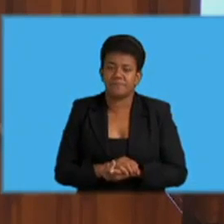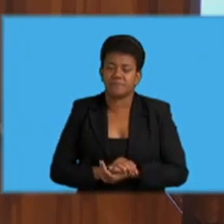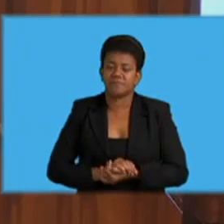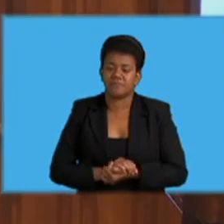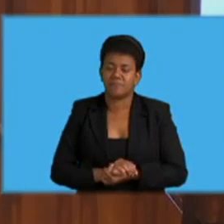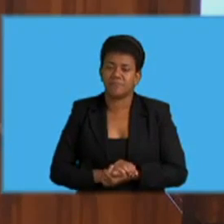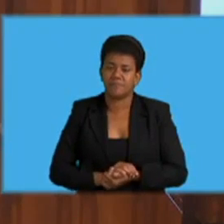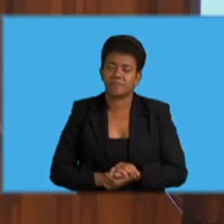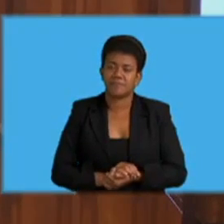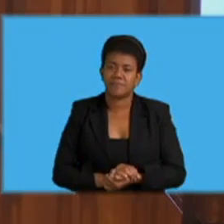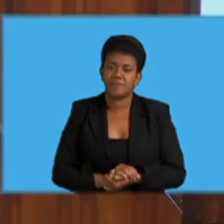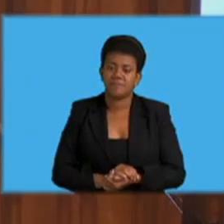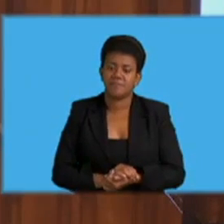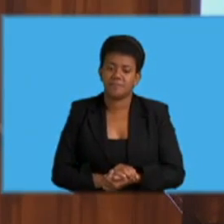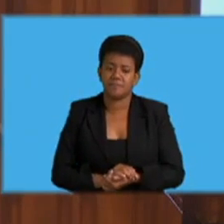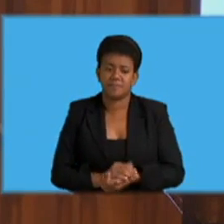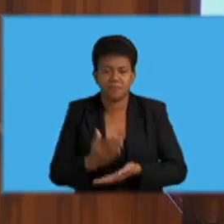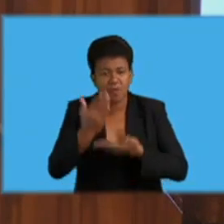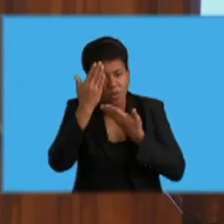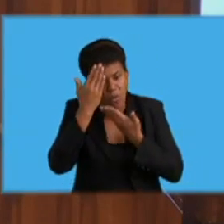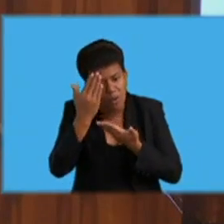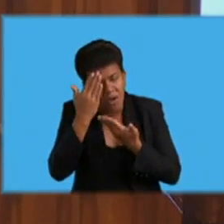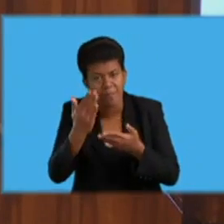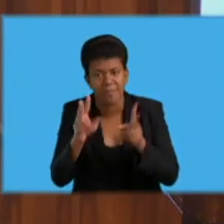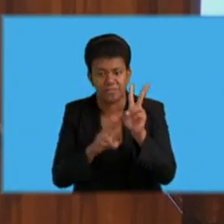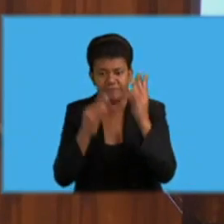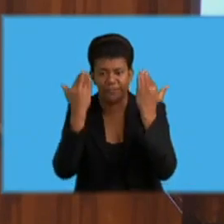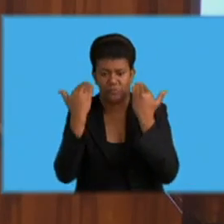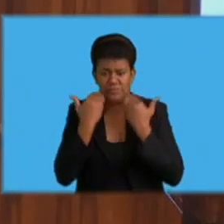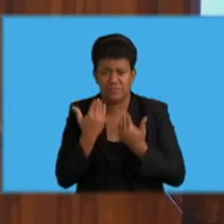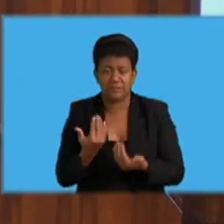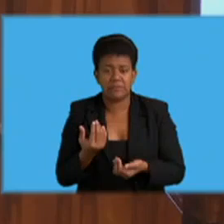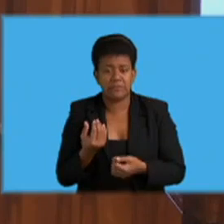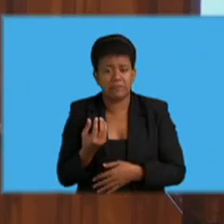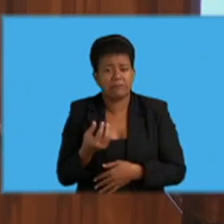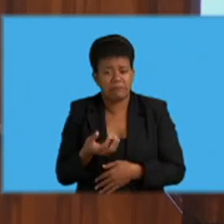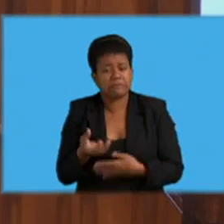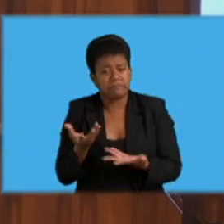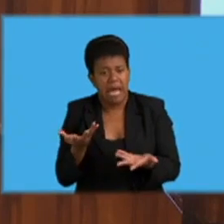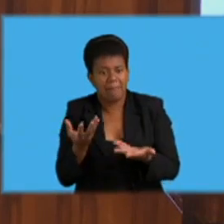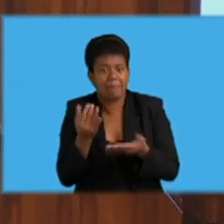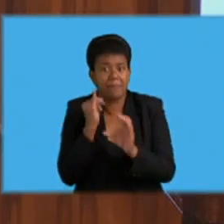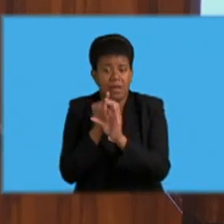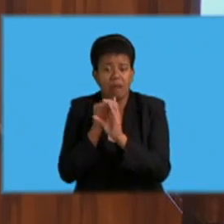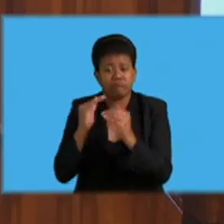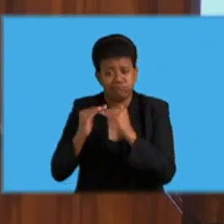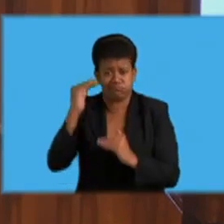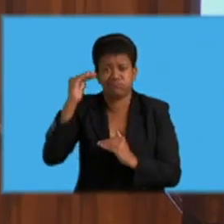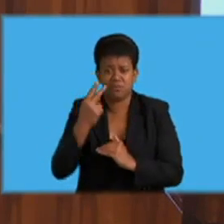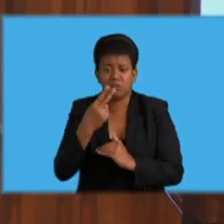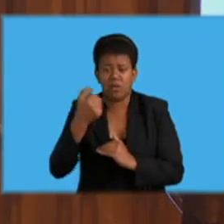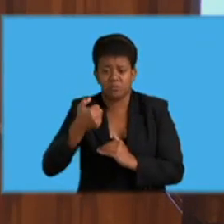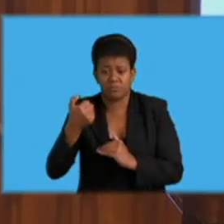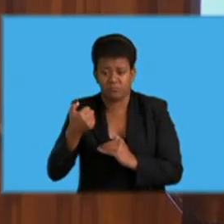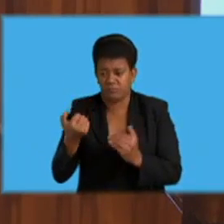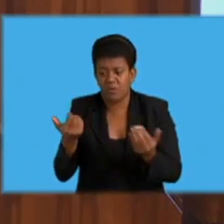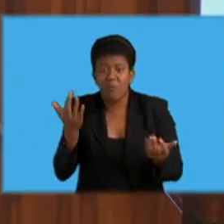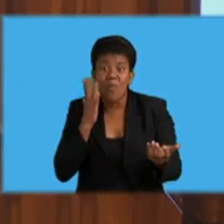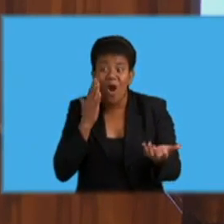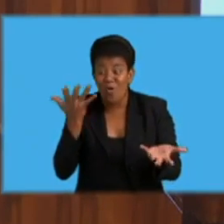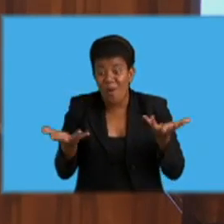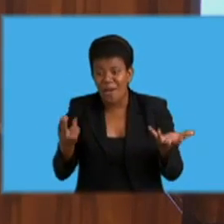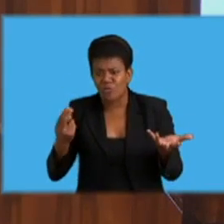Honorable Deputy Speaker, some offences have recorded increases in 2016 when compared to the previous year.